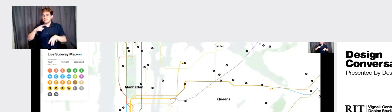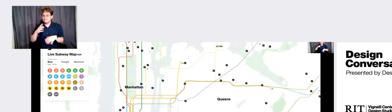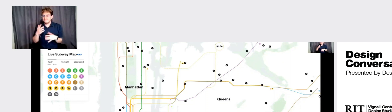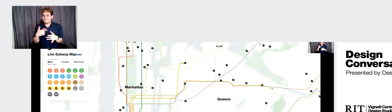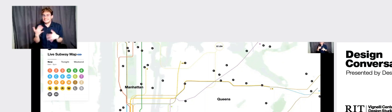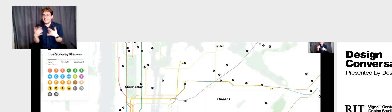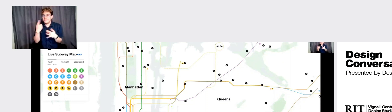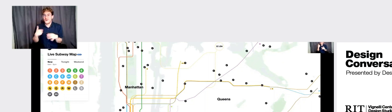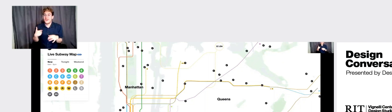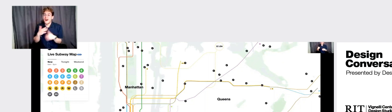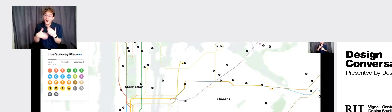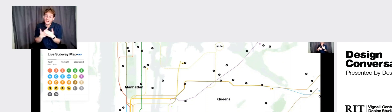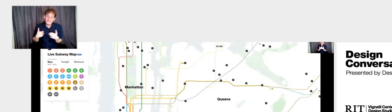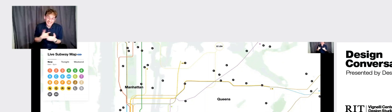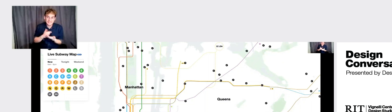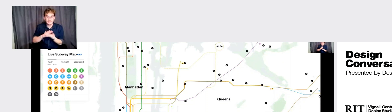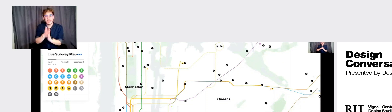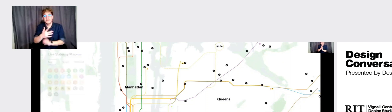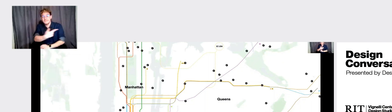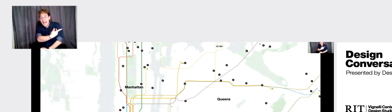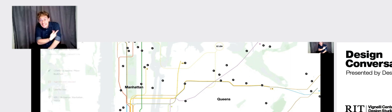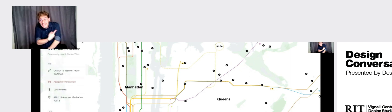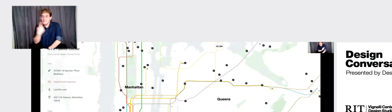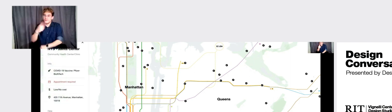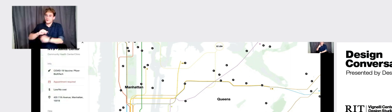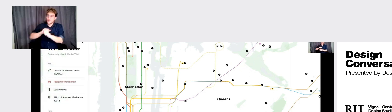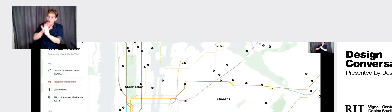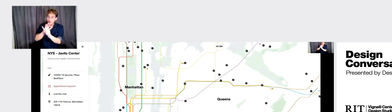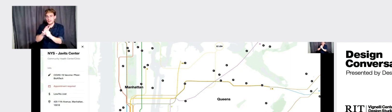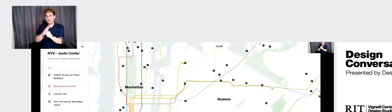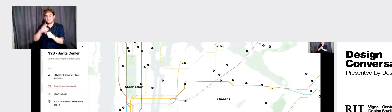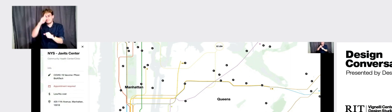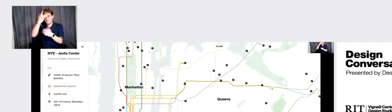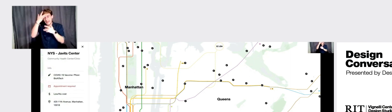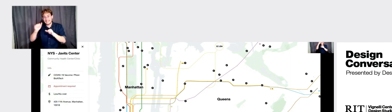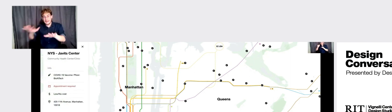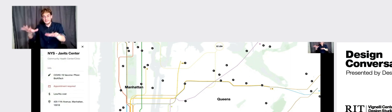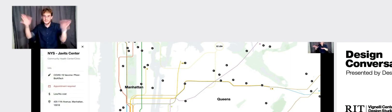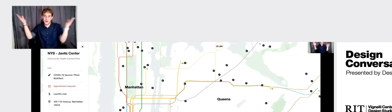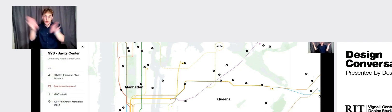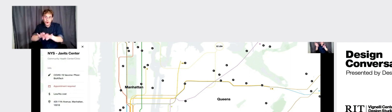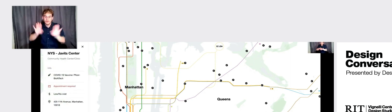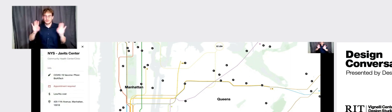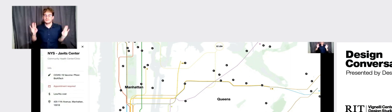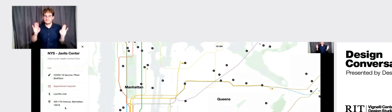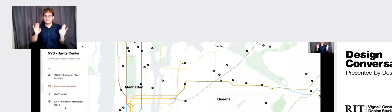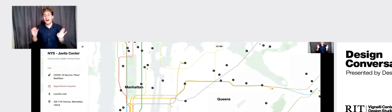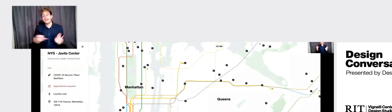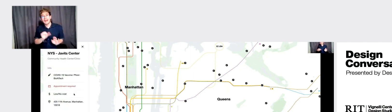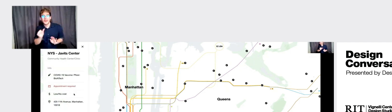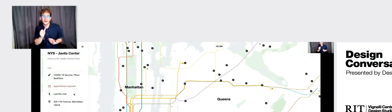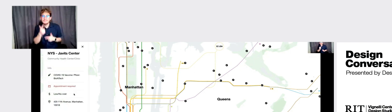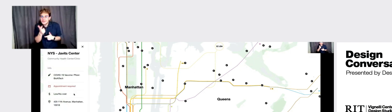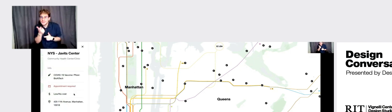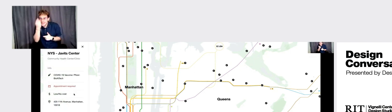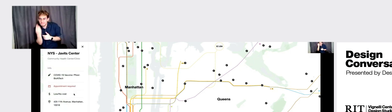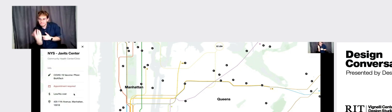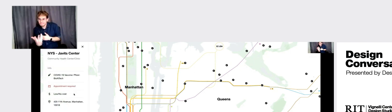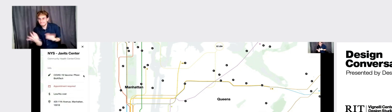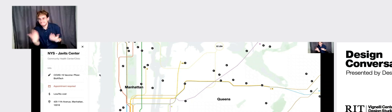for us all to be vaccinated and for this to be over. So just, uh, another thing that I thought was really interesting.